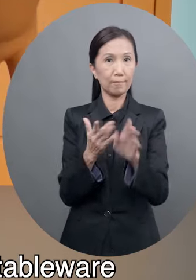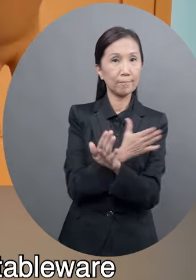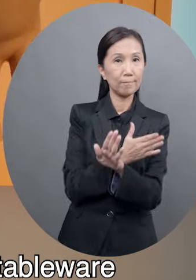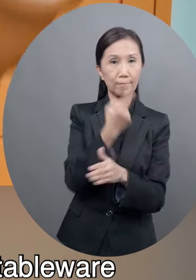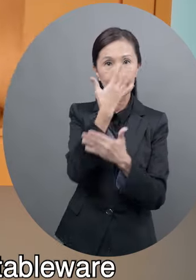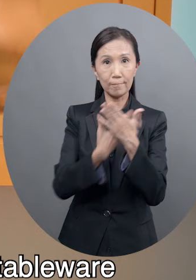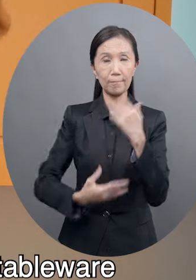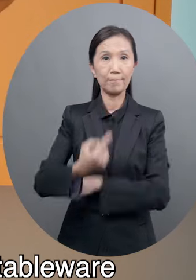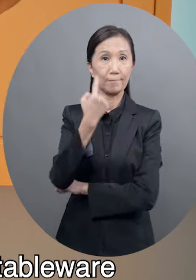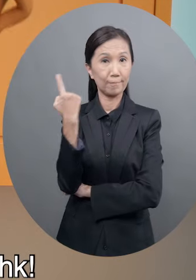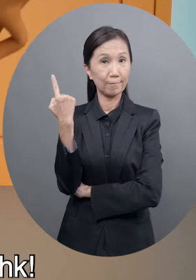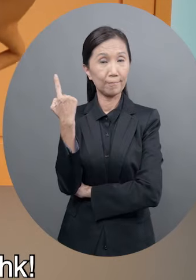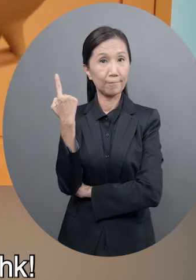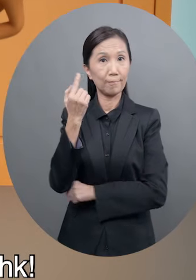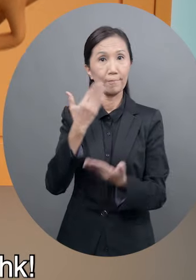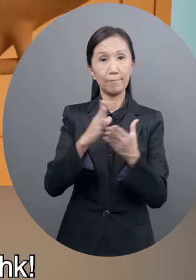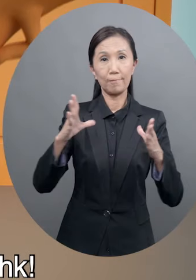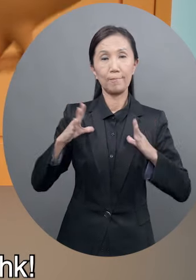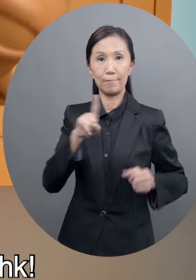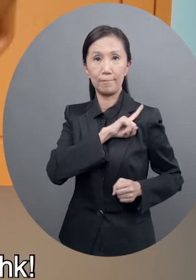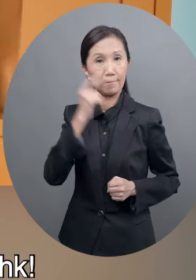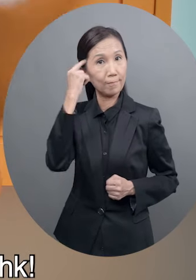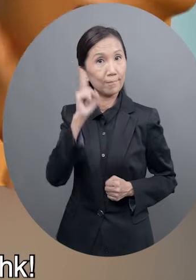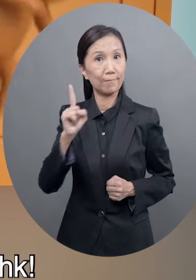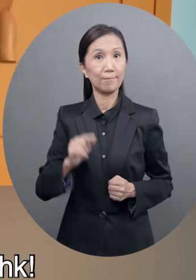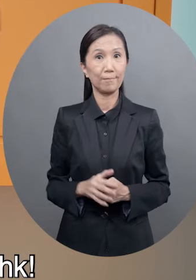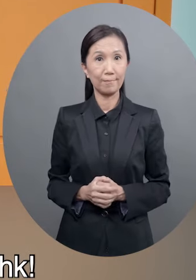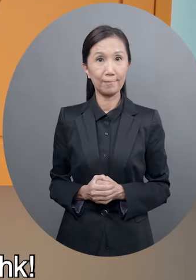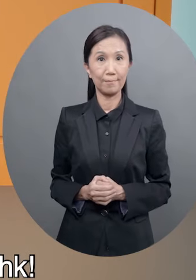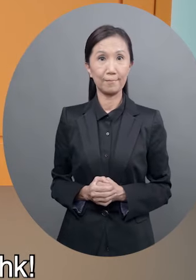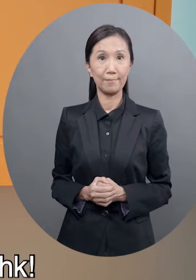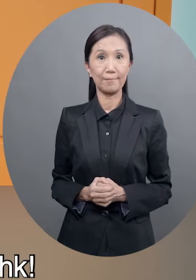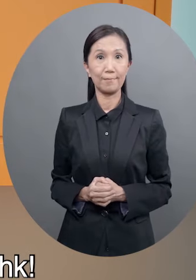of disposable plastic tableware. Share your views on or before September 8th at rdpt.hk